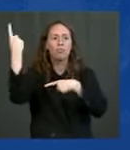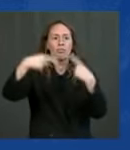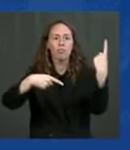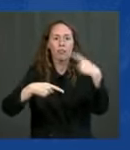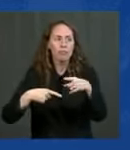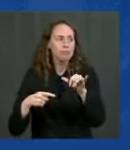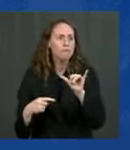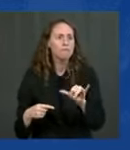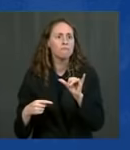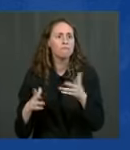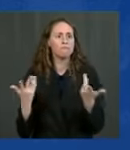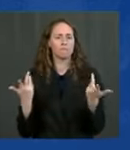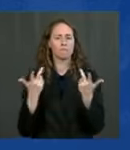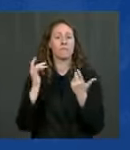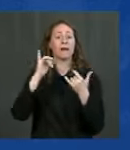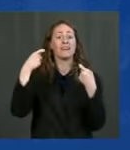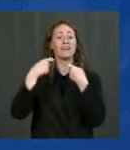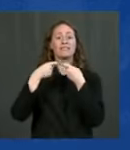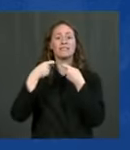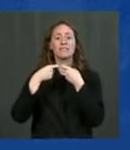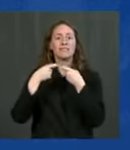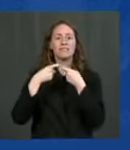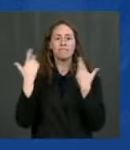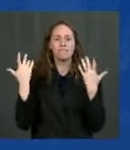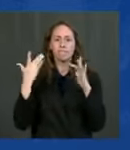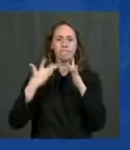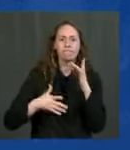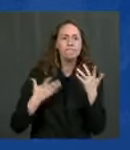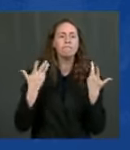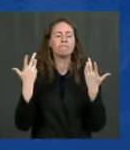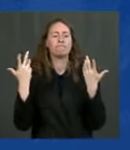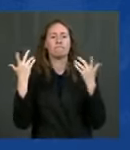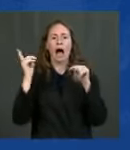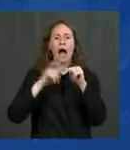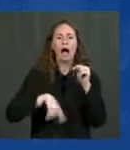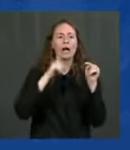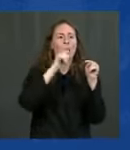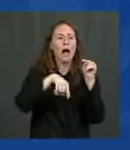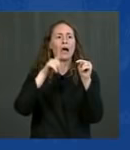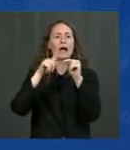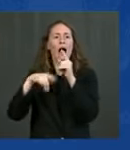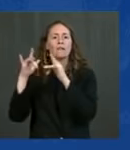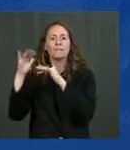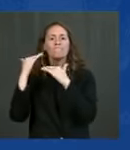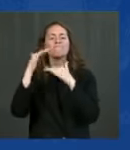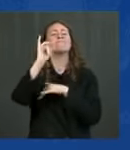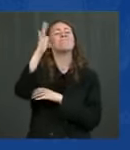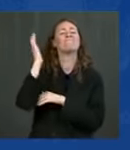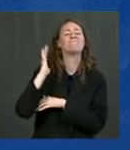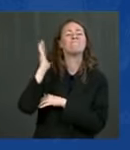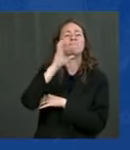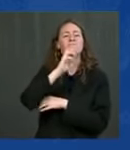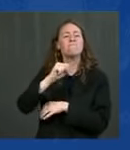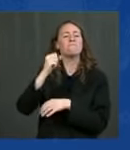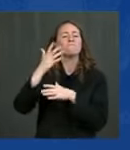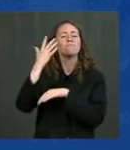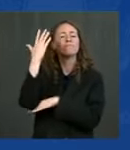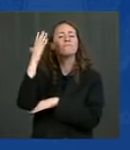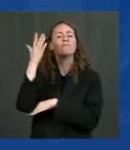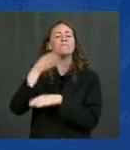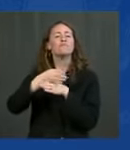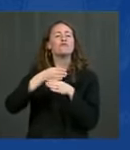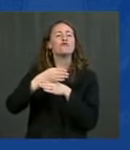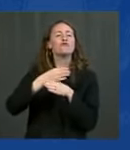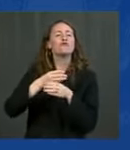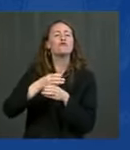transmit energy is lost because the old wooden telephone poles we know for a fact if they're underground they're secure cost